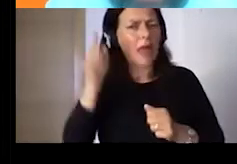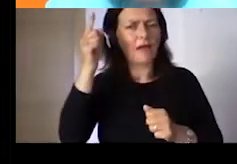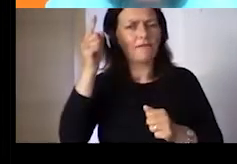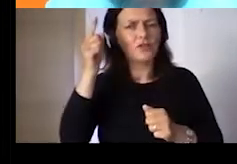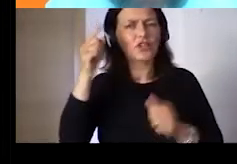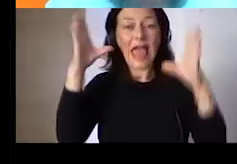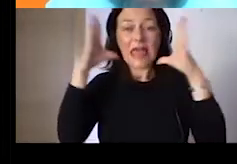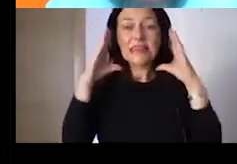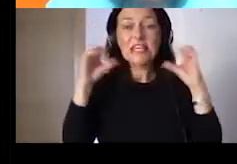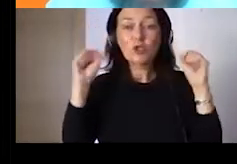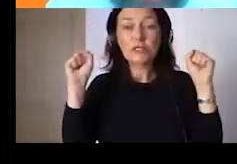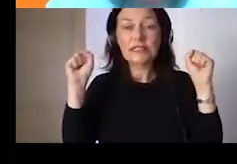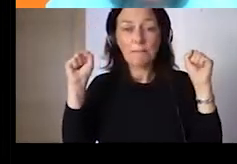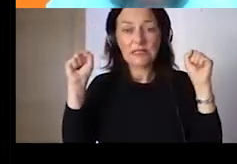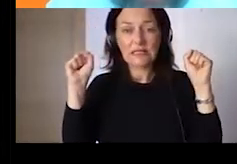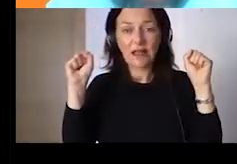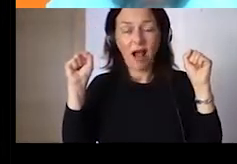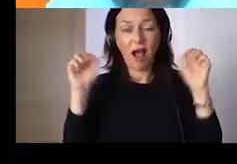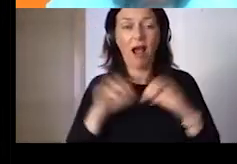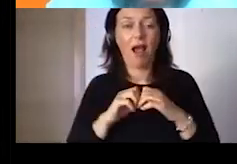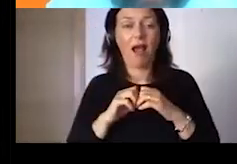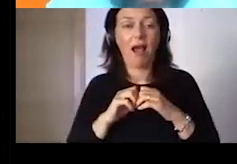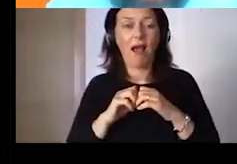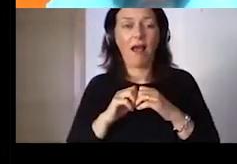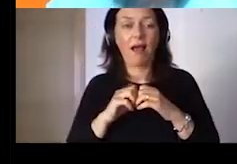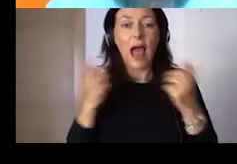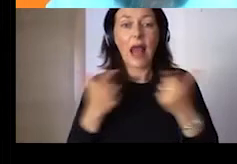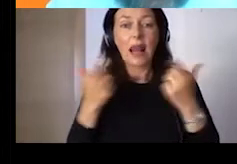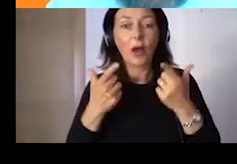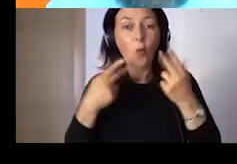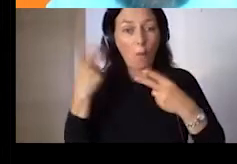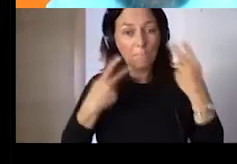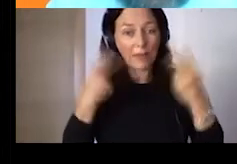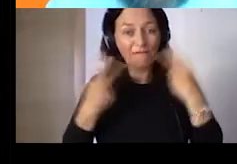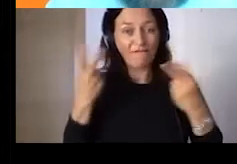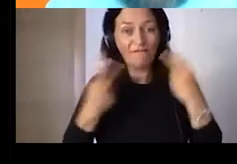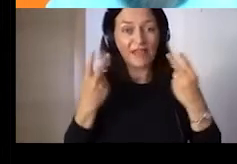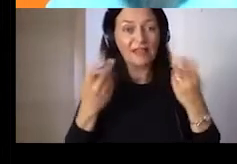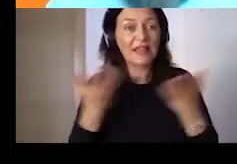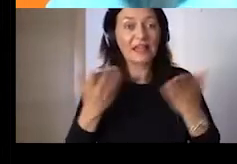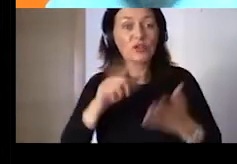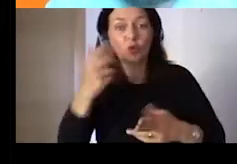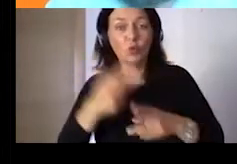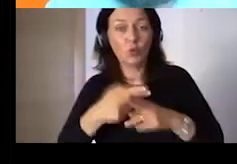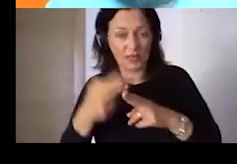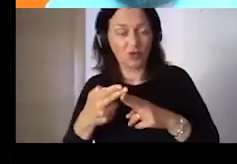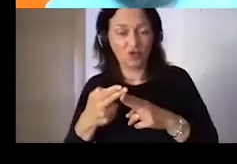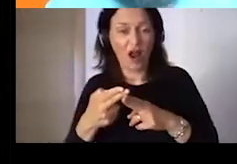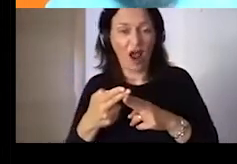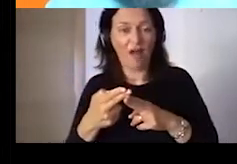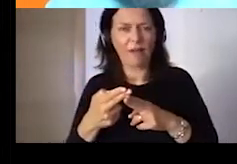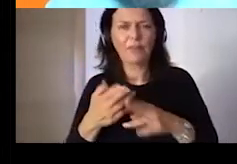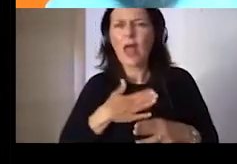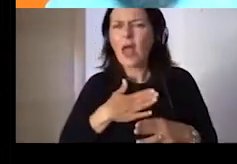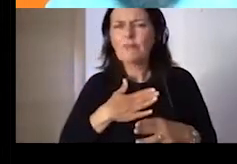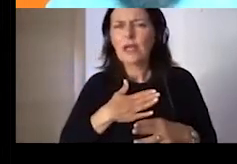can also now check where other countries are located. Why I wanted to ask you